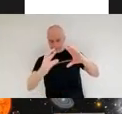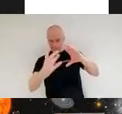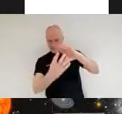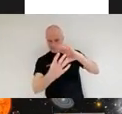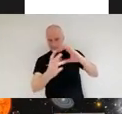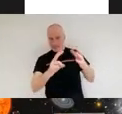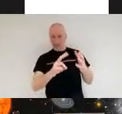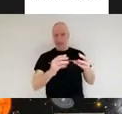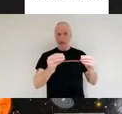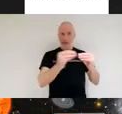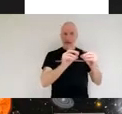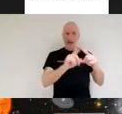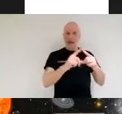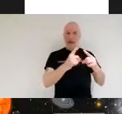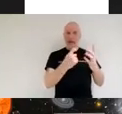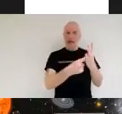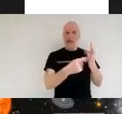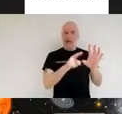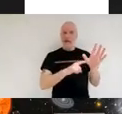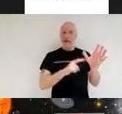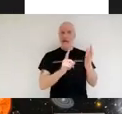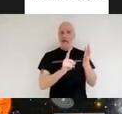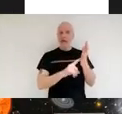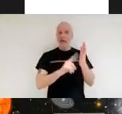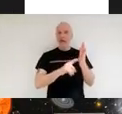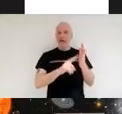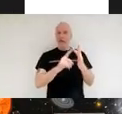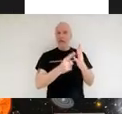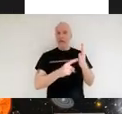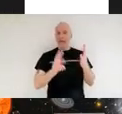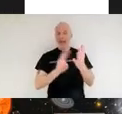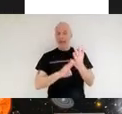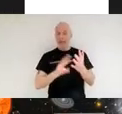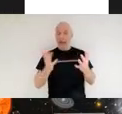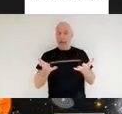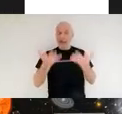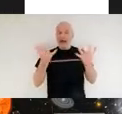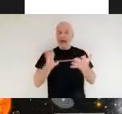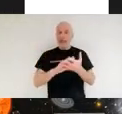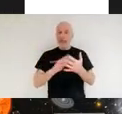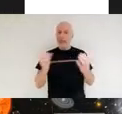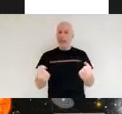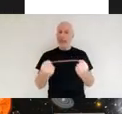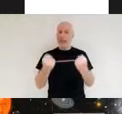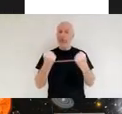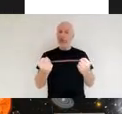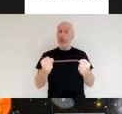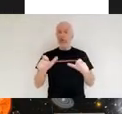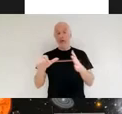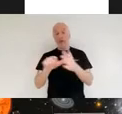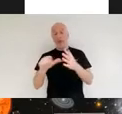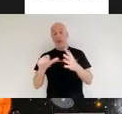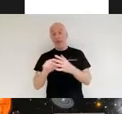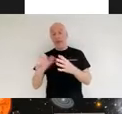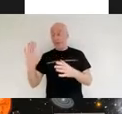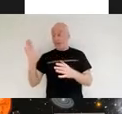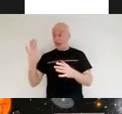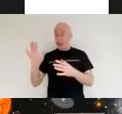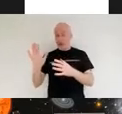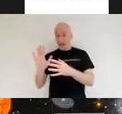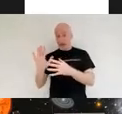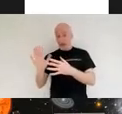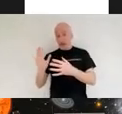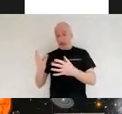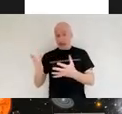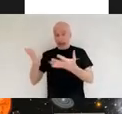because beryllium is incredibly light and incredibly strong the problem with mirrors is the bigger you make them the heavier they are and they're not only more